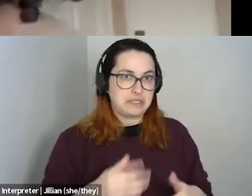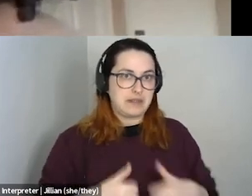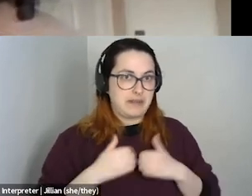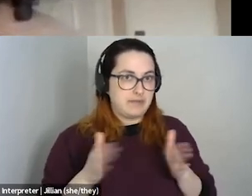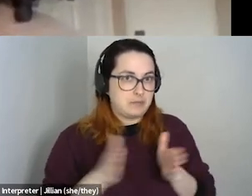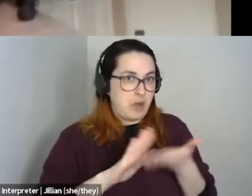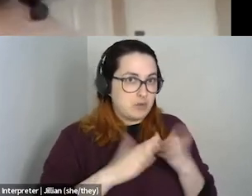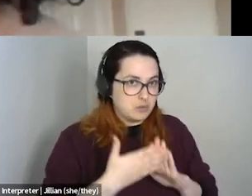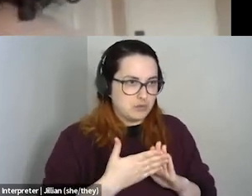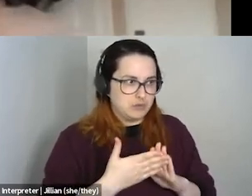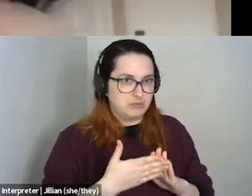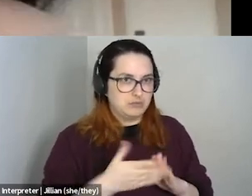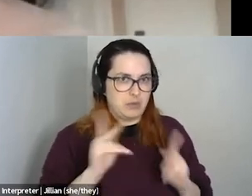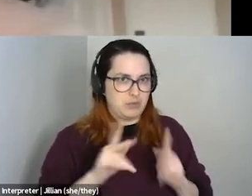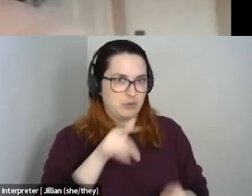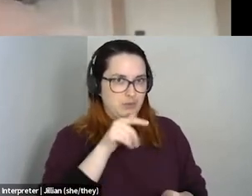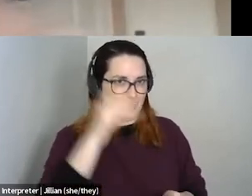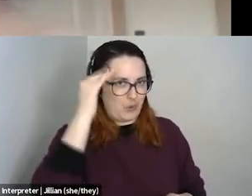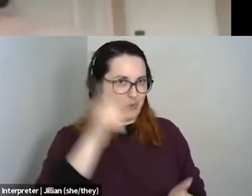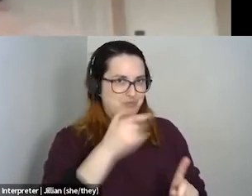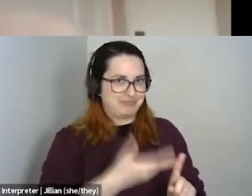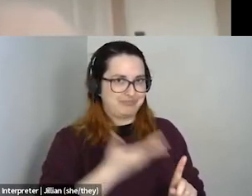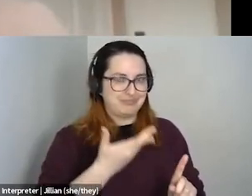how we can integrate these skills within our curriculum?